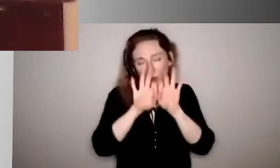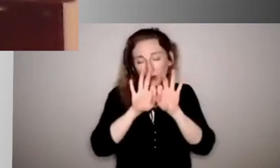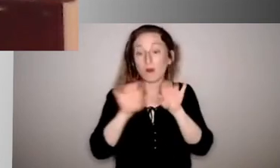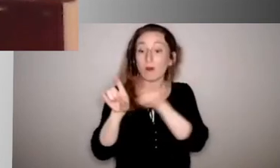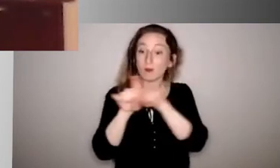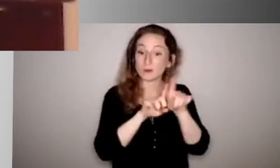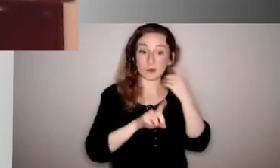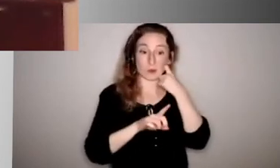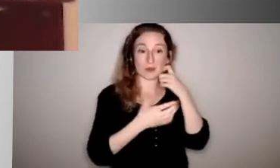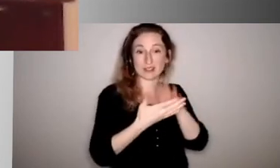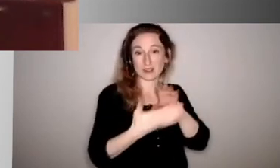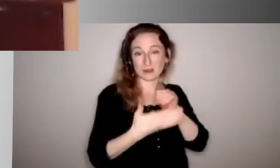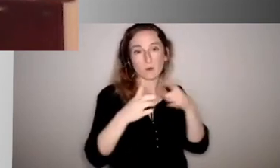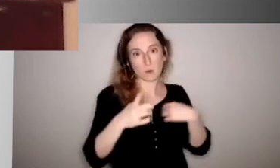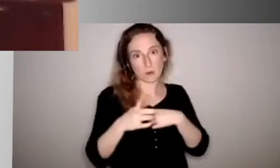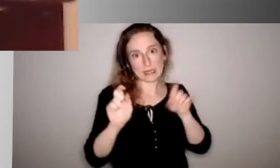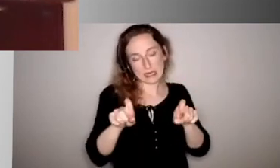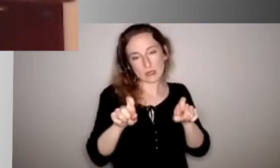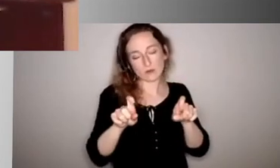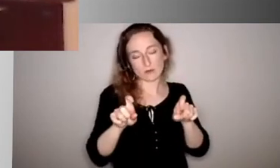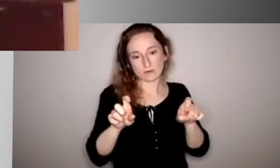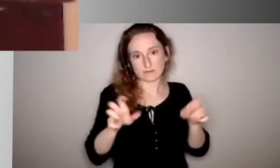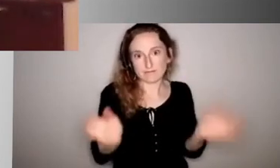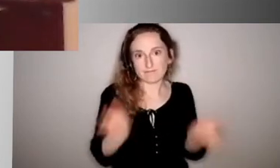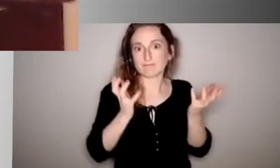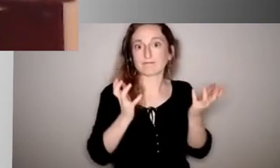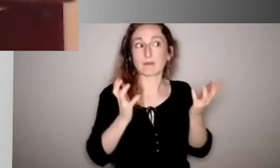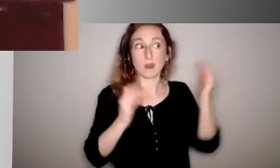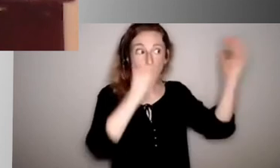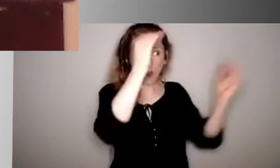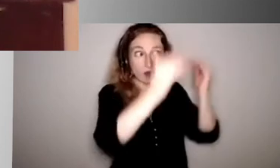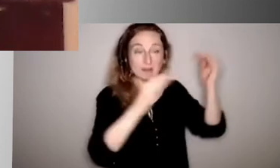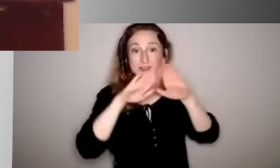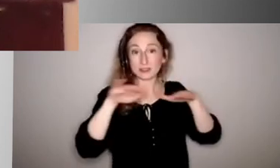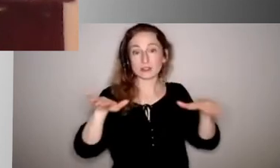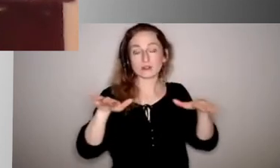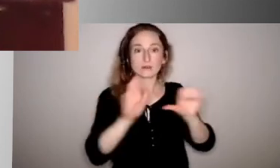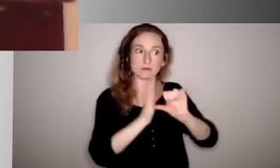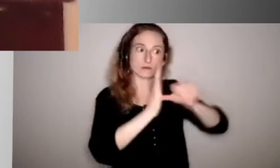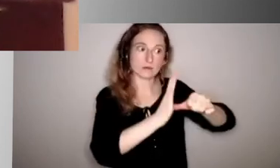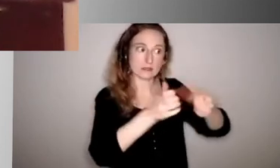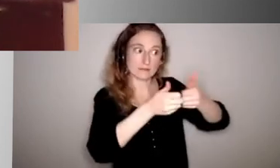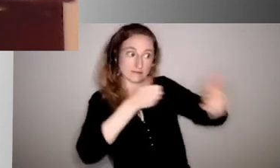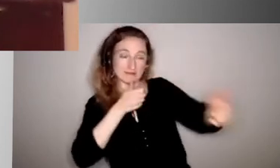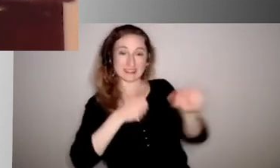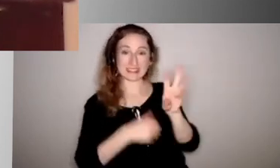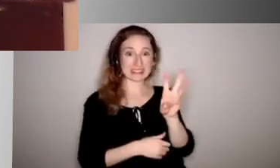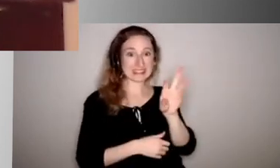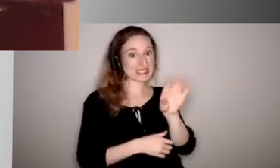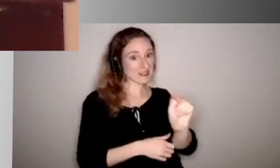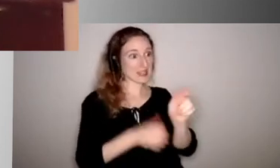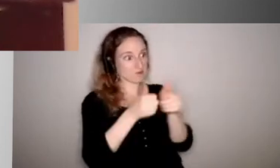for our adults and for our children to stay six feet apart from each other as often as they possibly